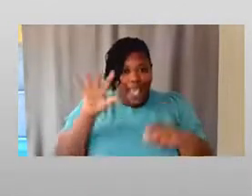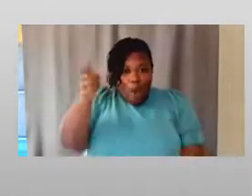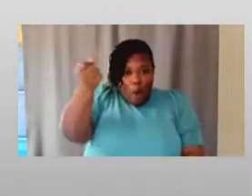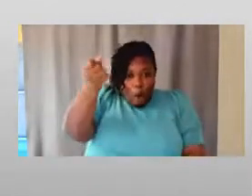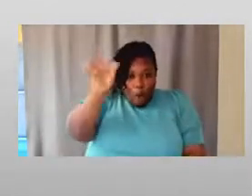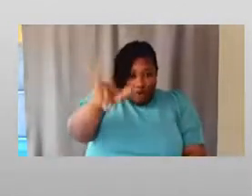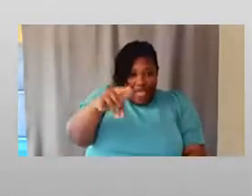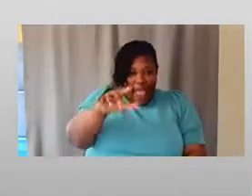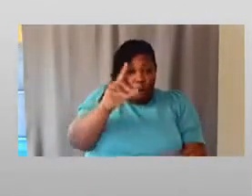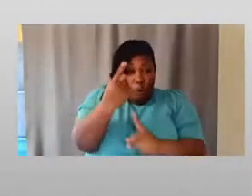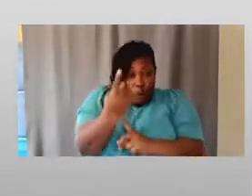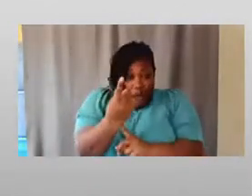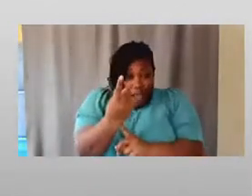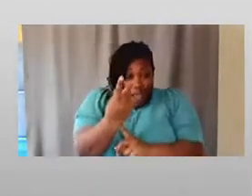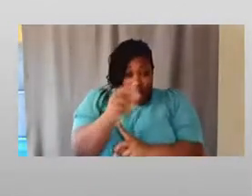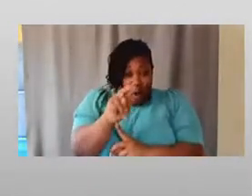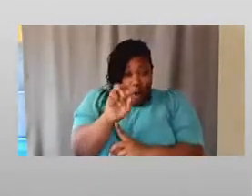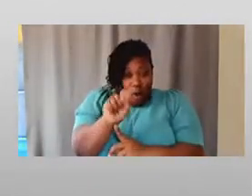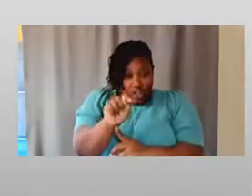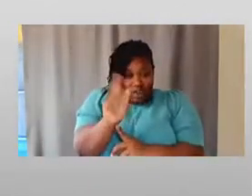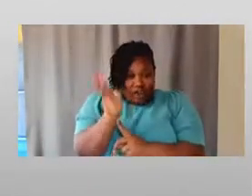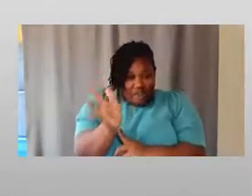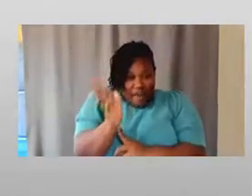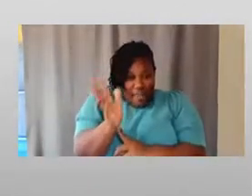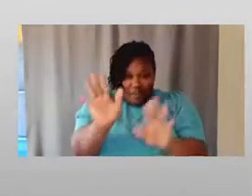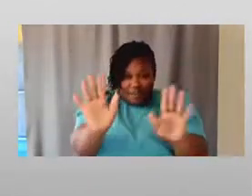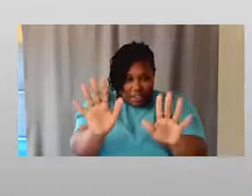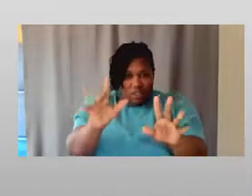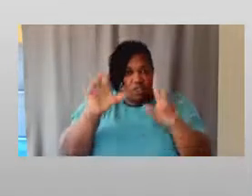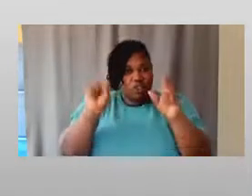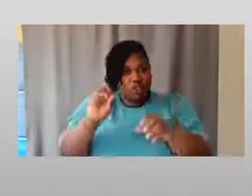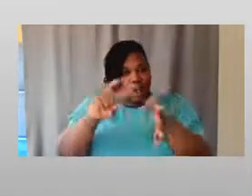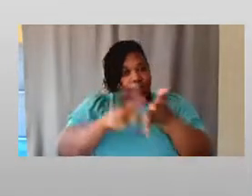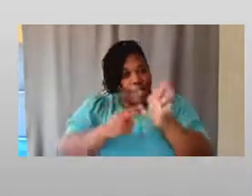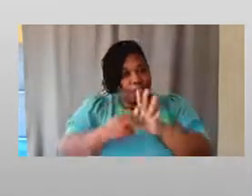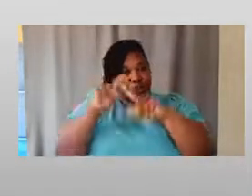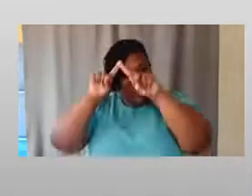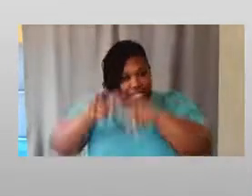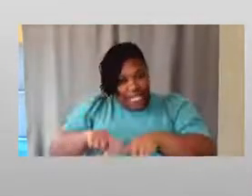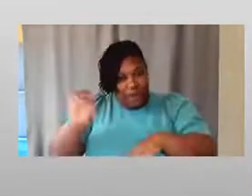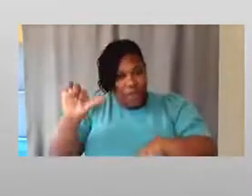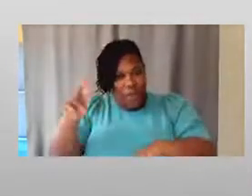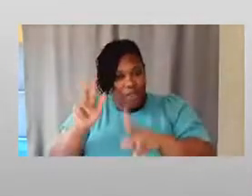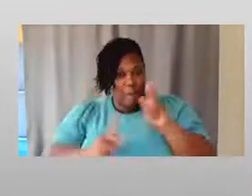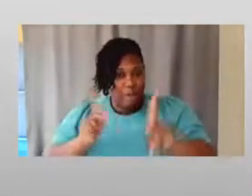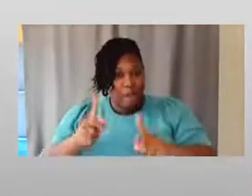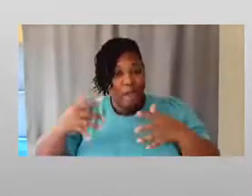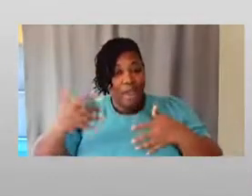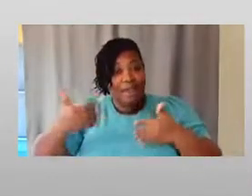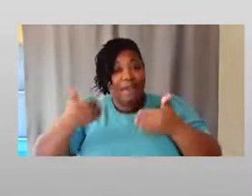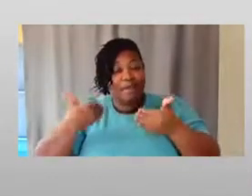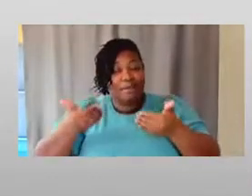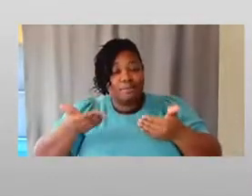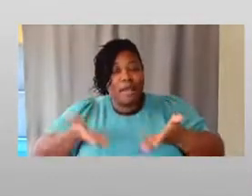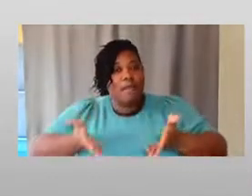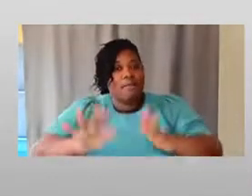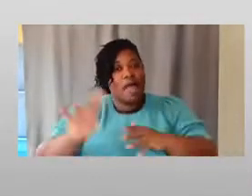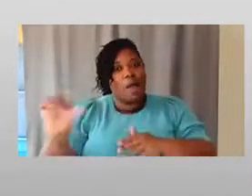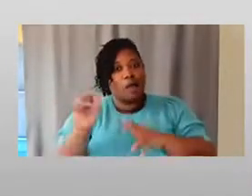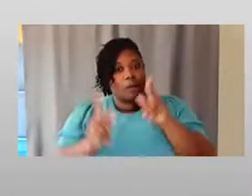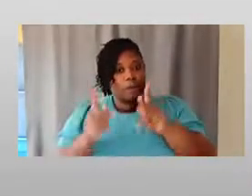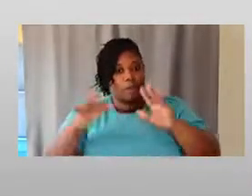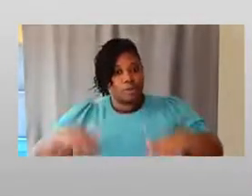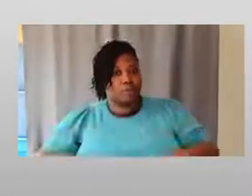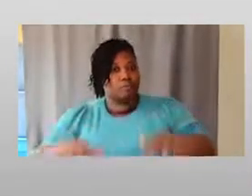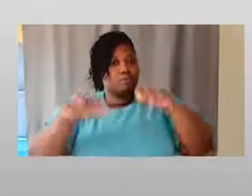passing out. And so you lean on other people. Sometimes you have to drop out and let other people take up the work that you